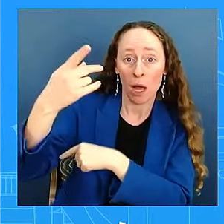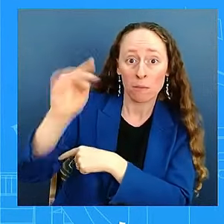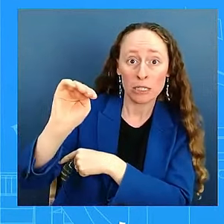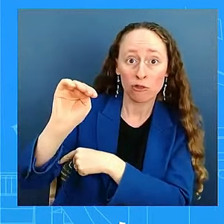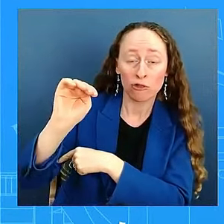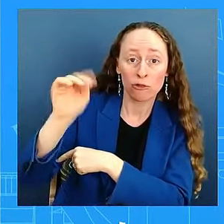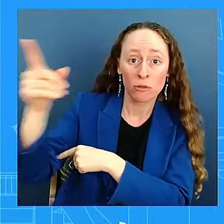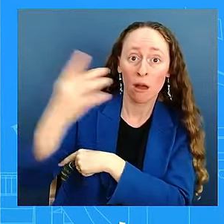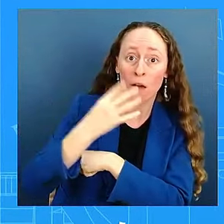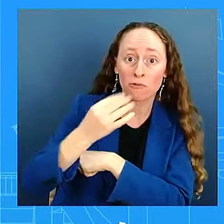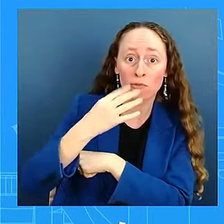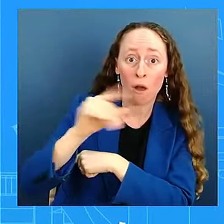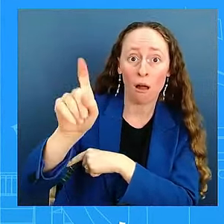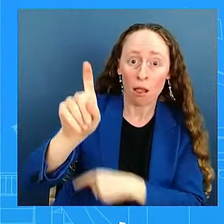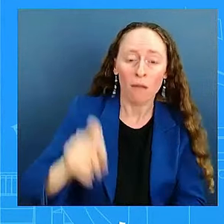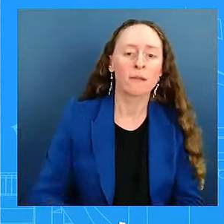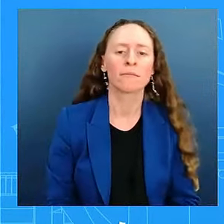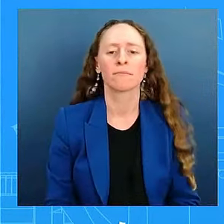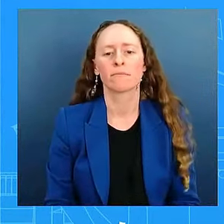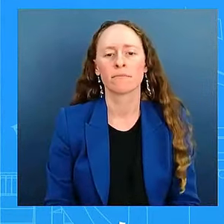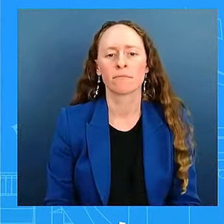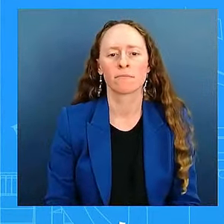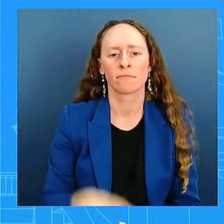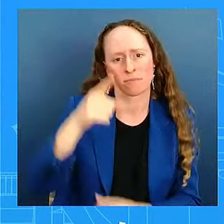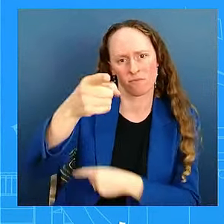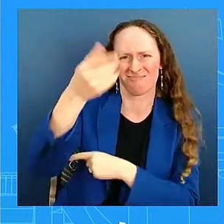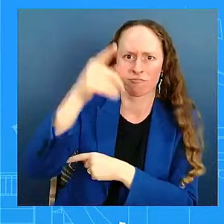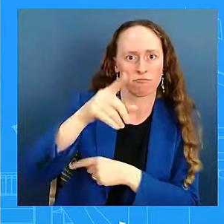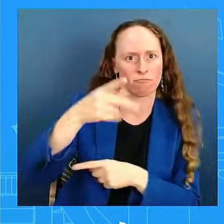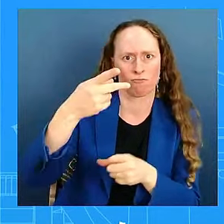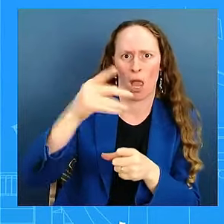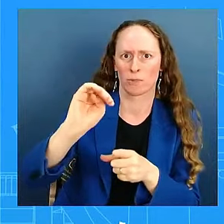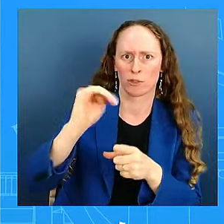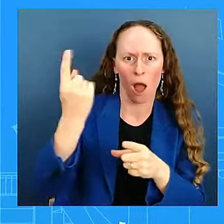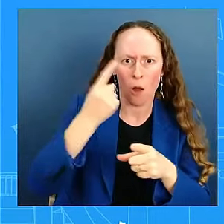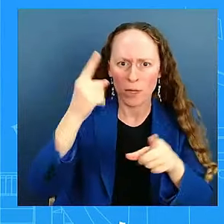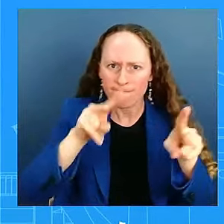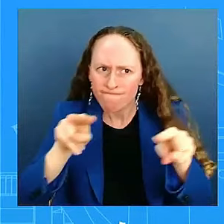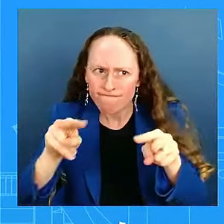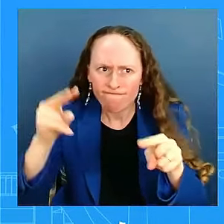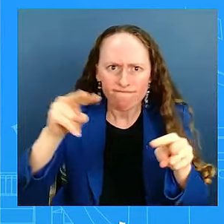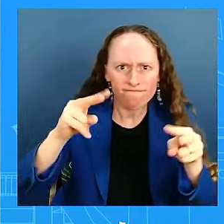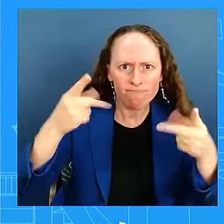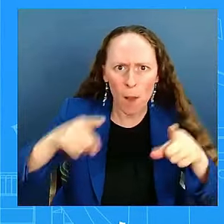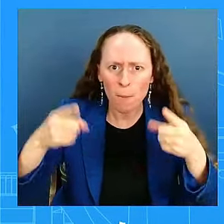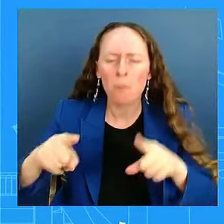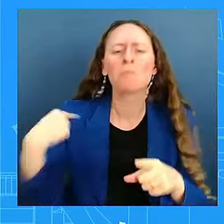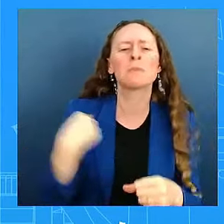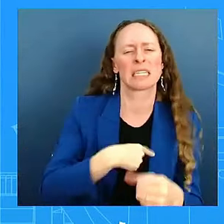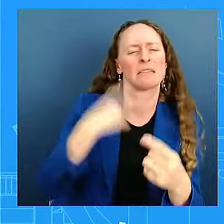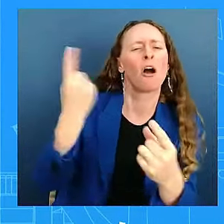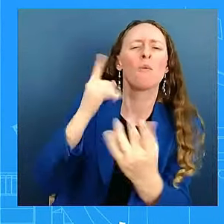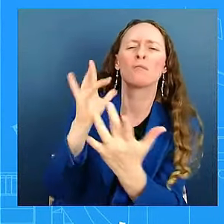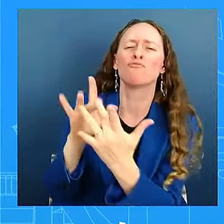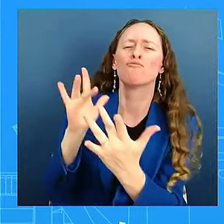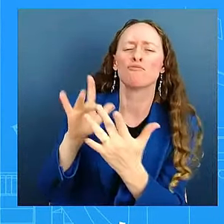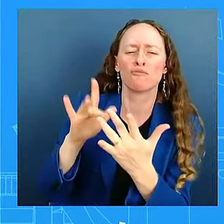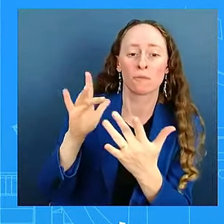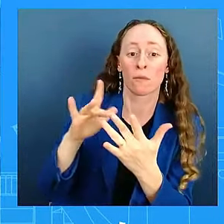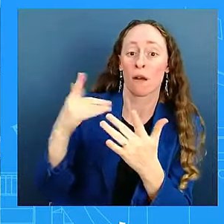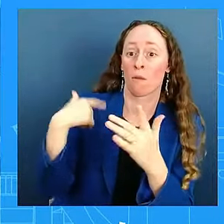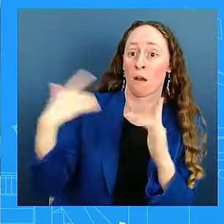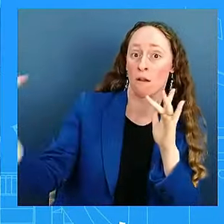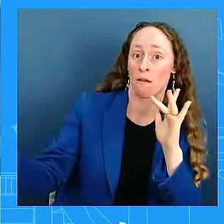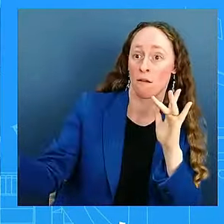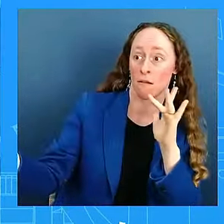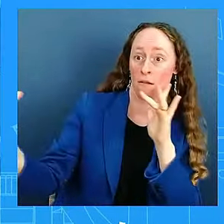We are very much deeply in touch with the Israelis, and insofar as we have calls to read out, we'll make sure to read them out with you. Just last question, then I'll turn it over. Thank you,